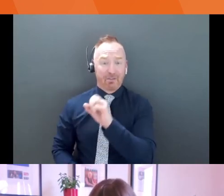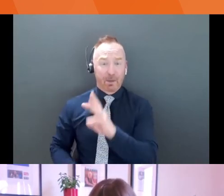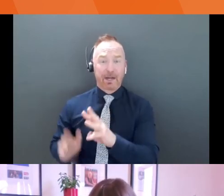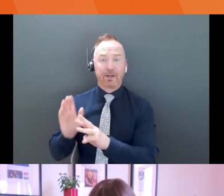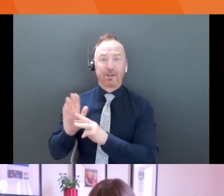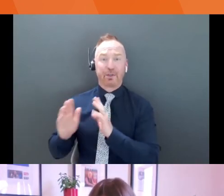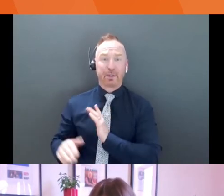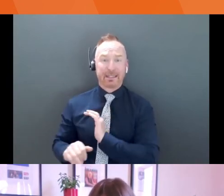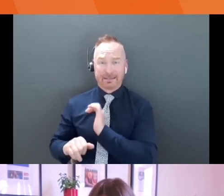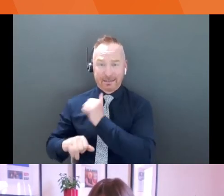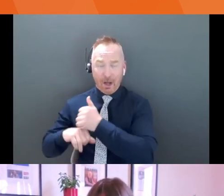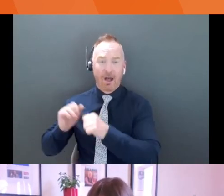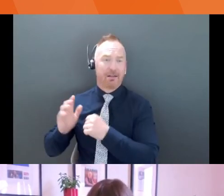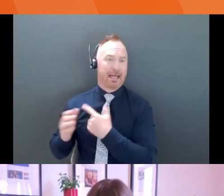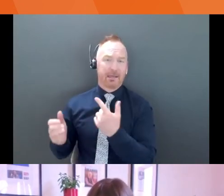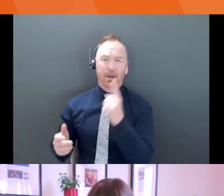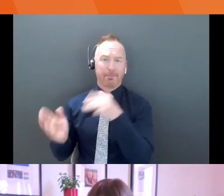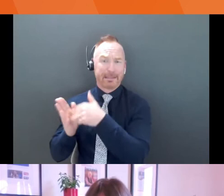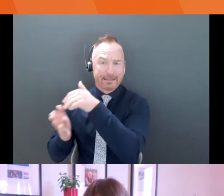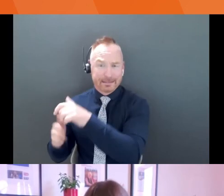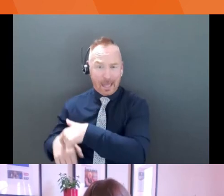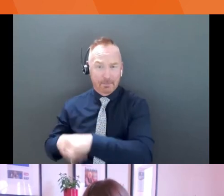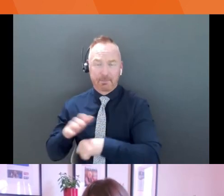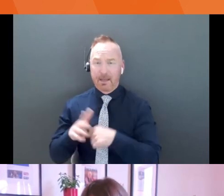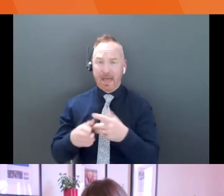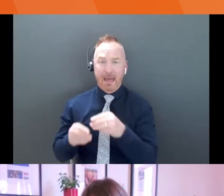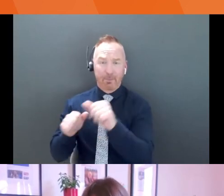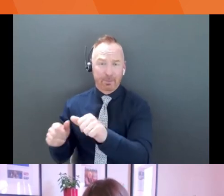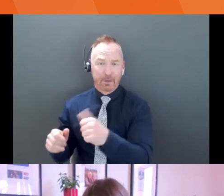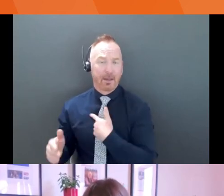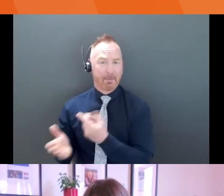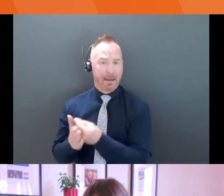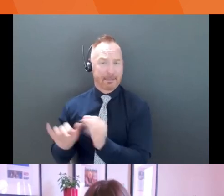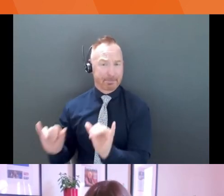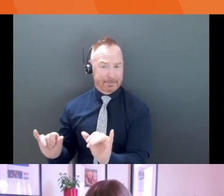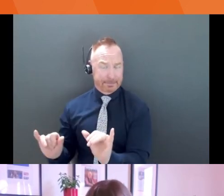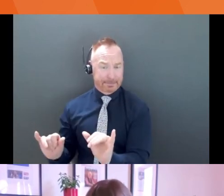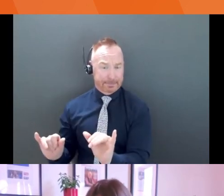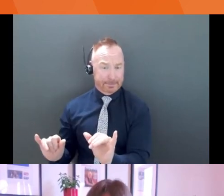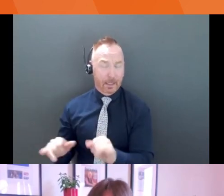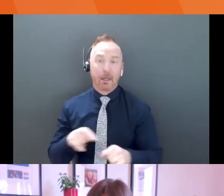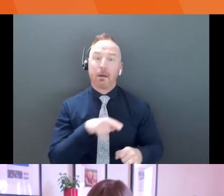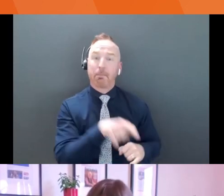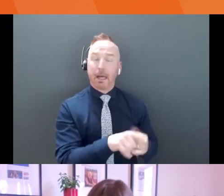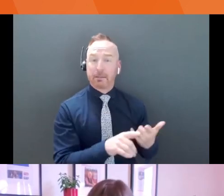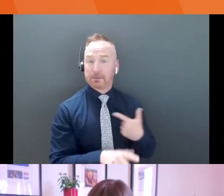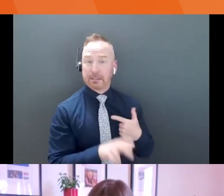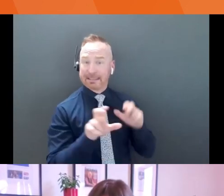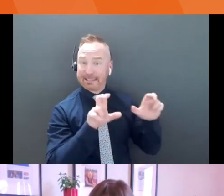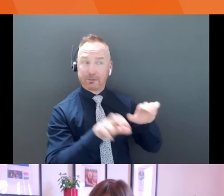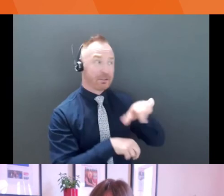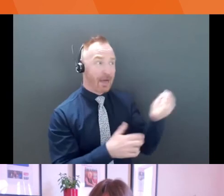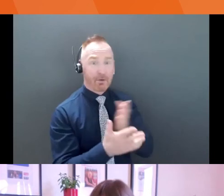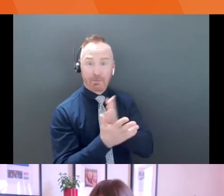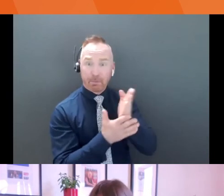costs the same amount of money. So that's when we see larger profits, but it doesn't mean that there isn't a space for investors in other spaces